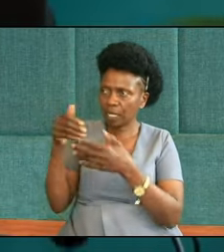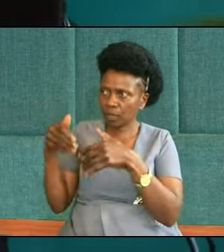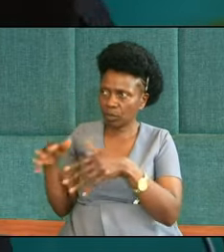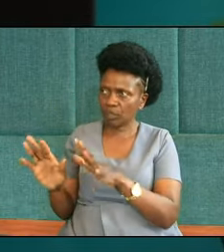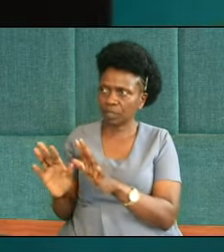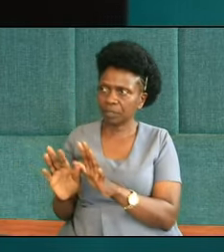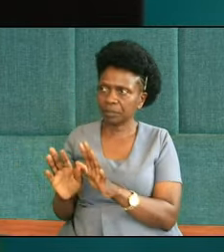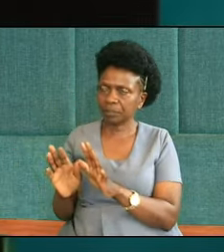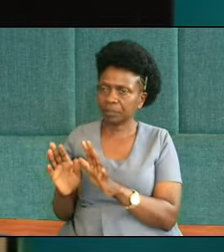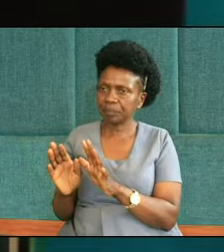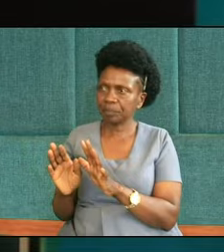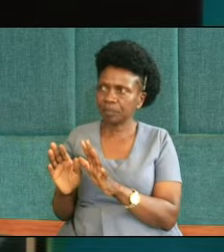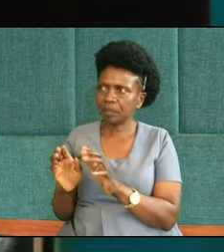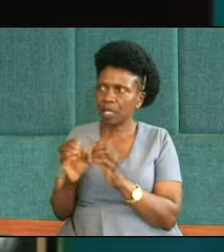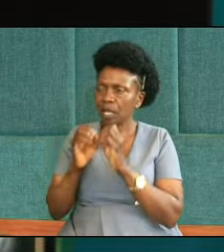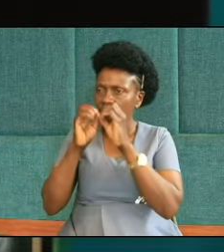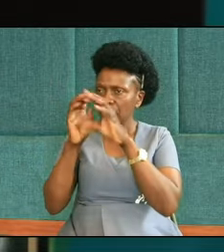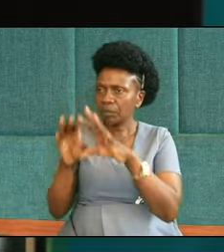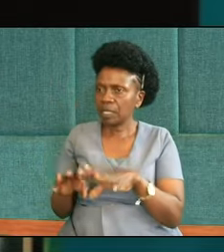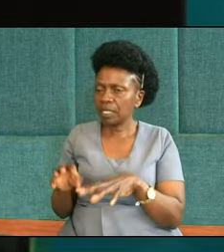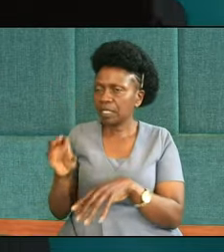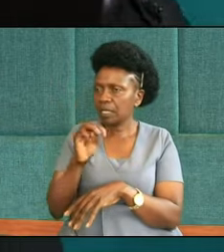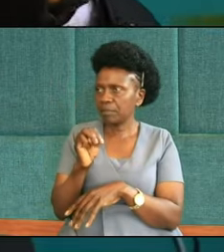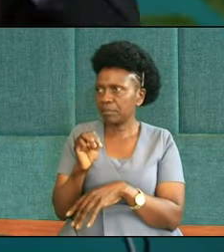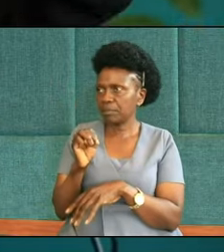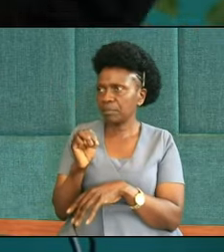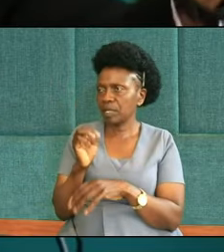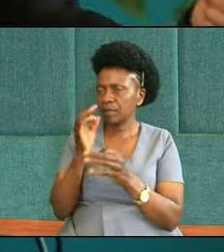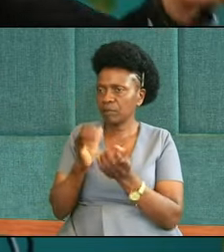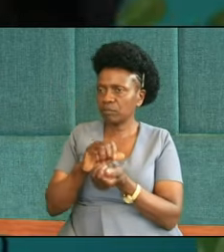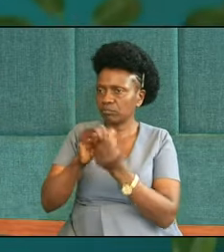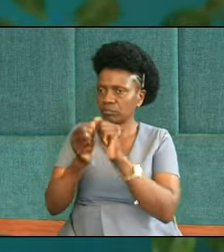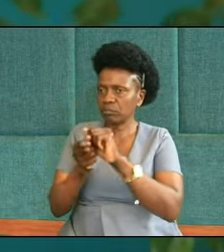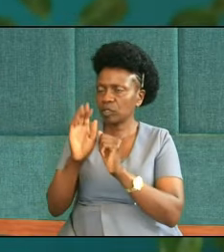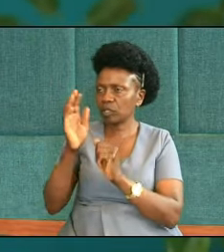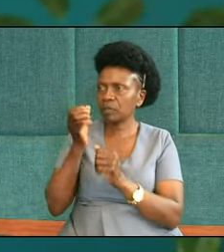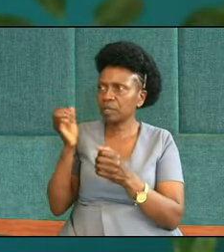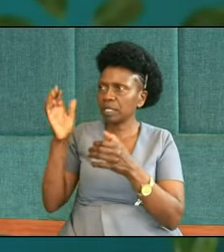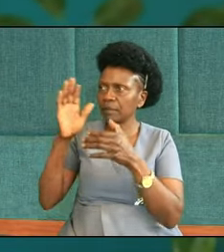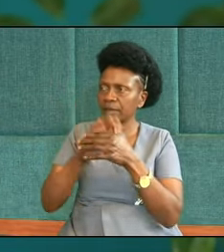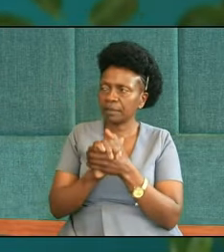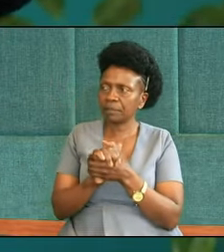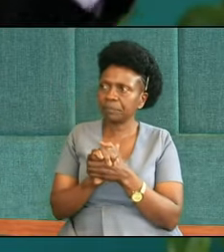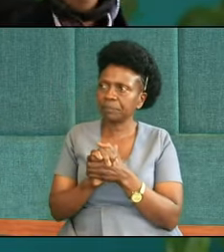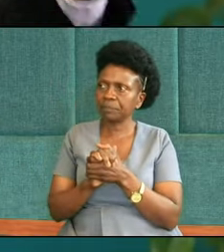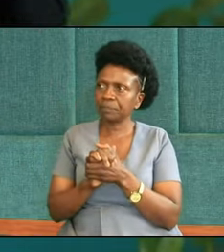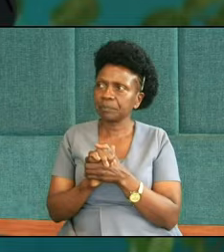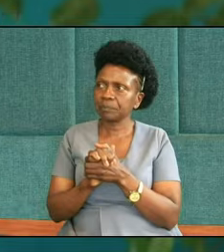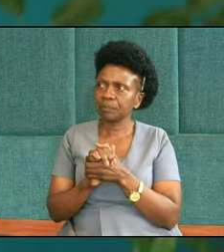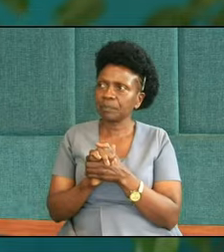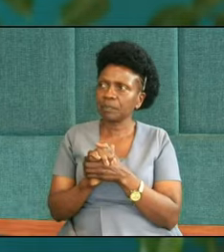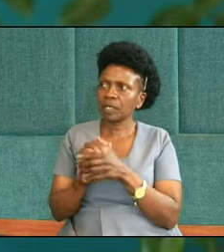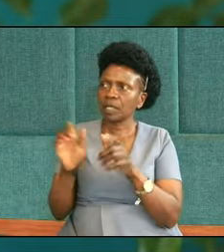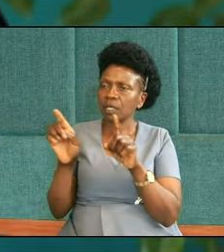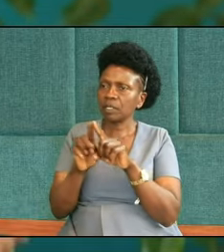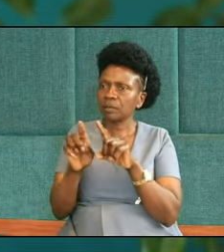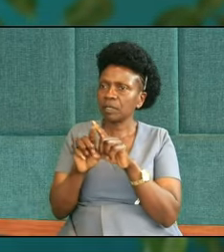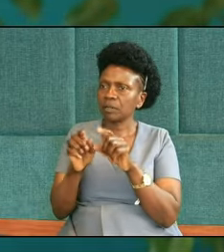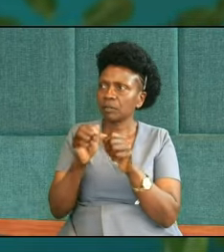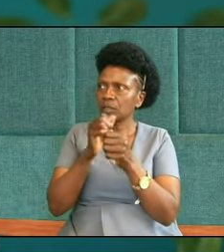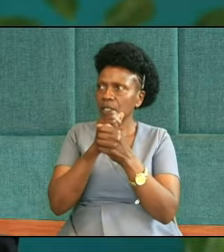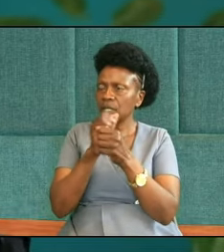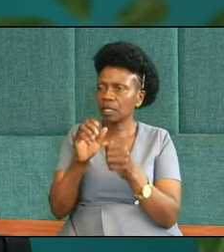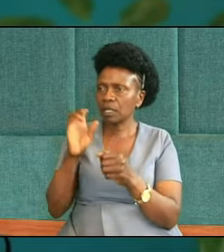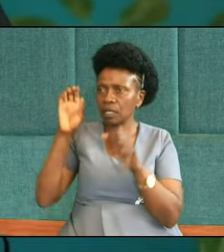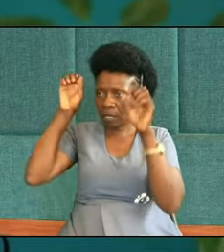transform them into a blessed beloved believer, God will turn the liar into a leader, that's right, a deceiver into a deliverer, he will